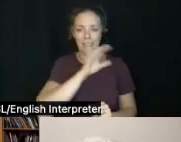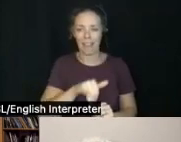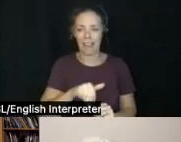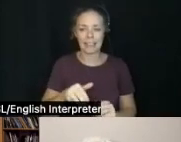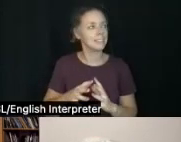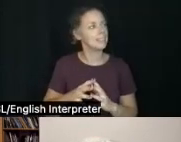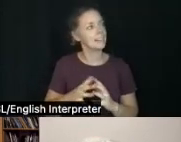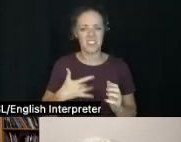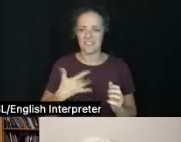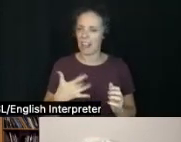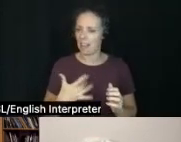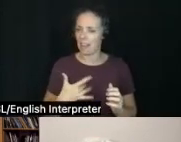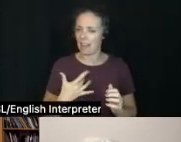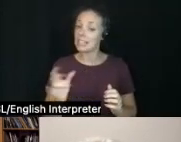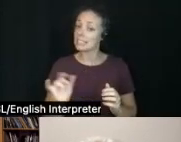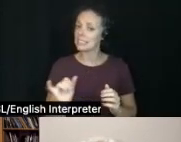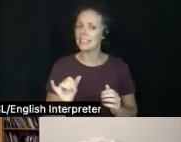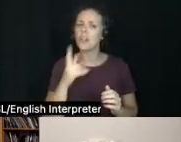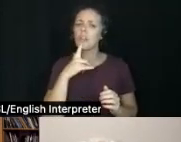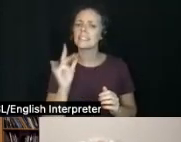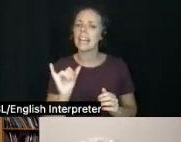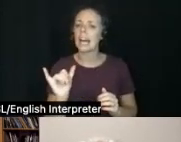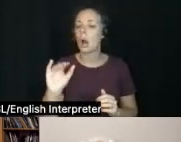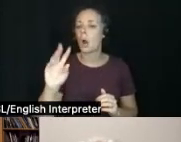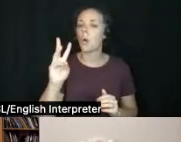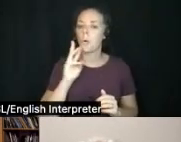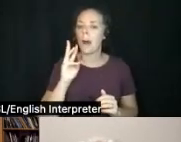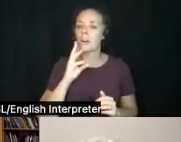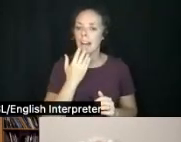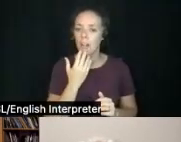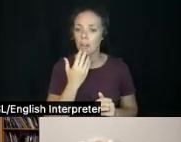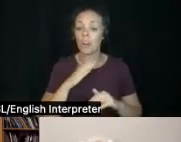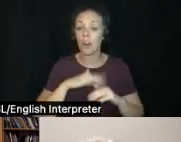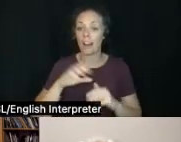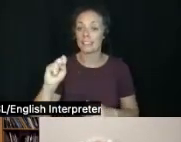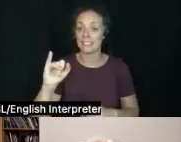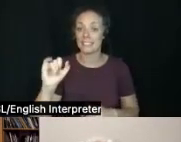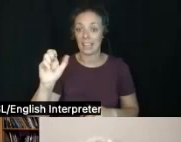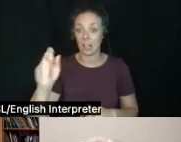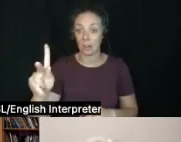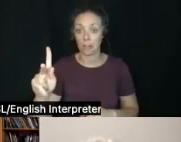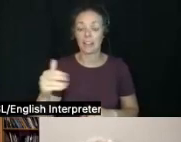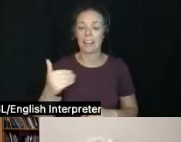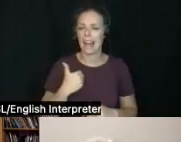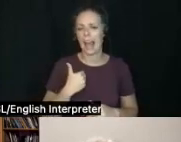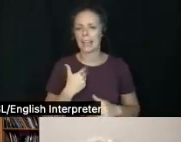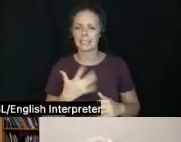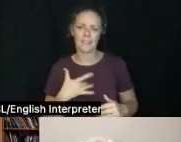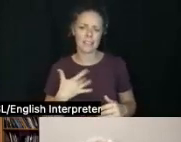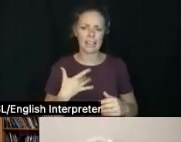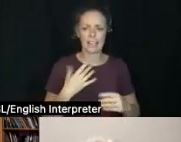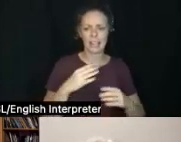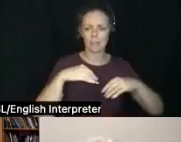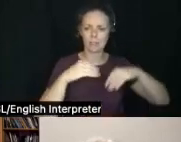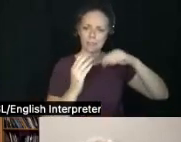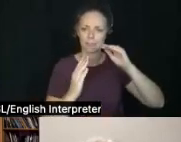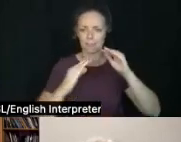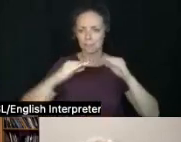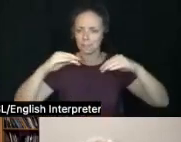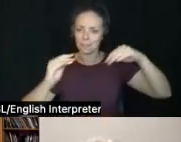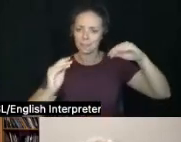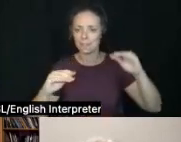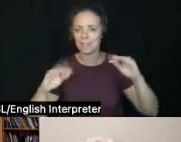it's almost like a watercolor on silk, it just has a sense of fluidity and movement and light and